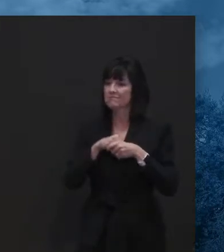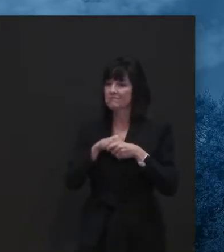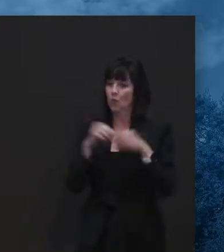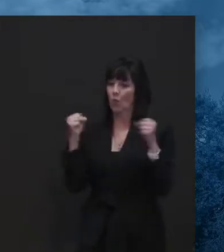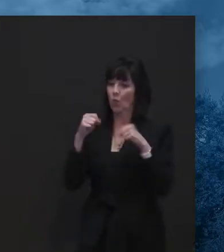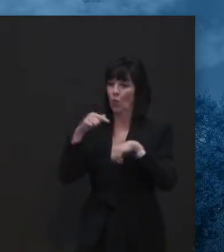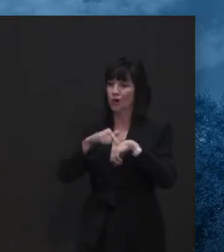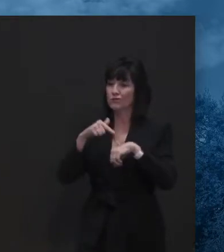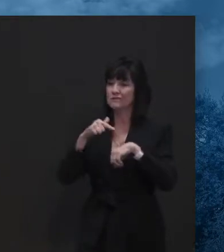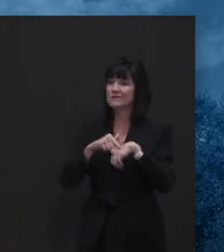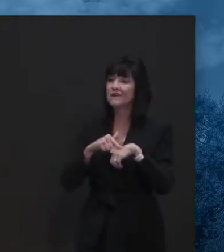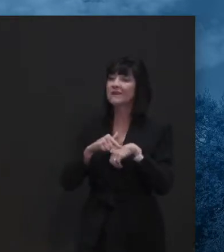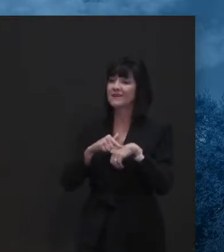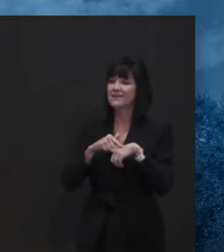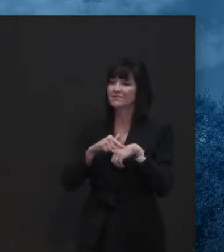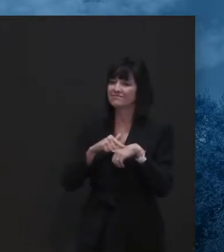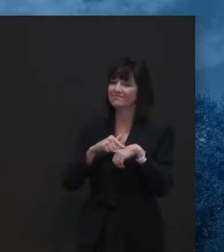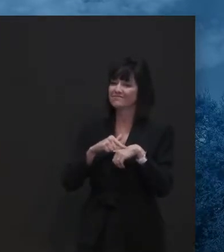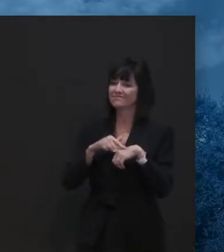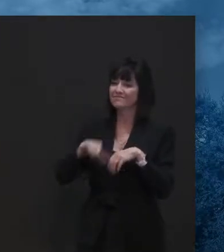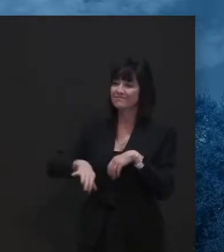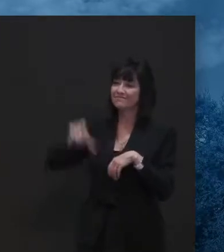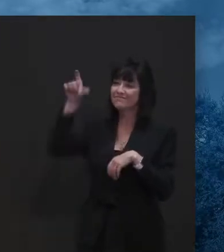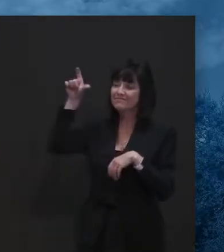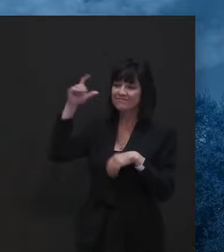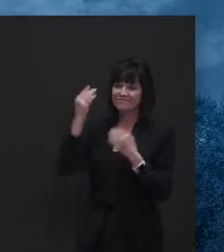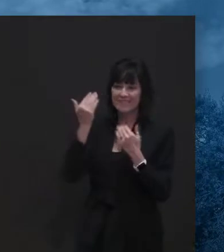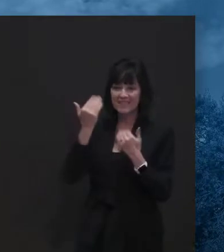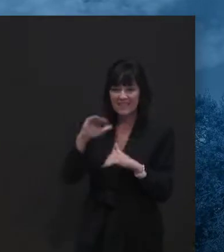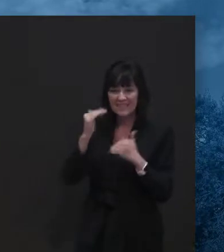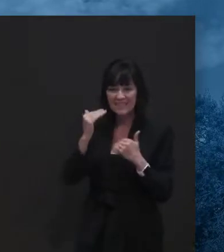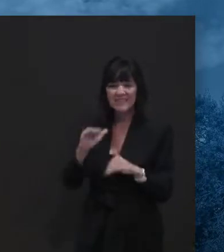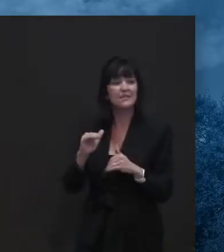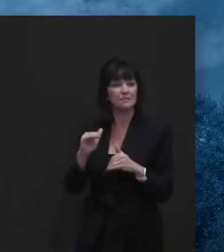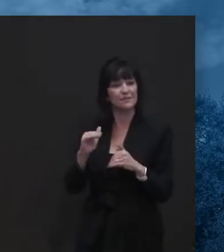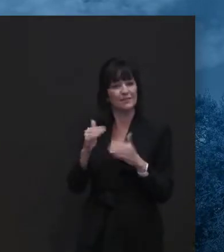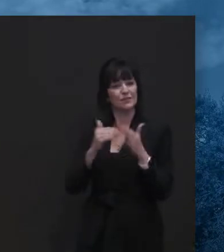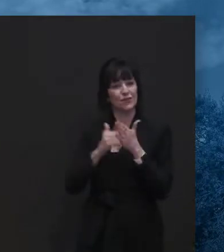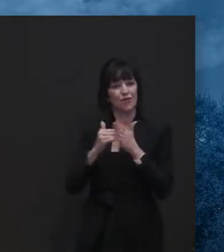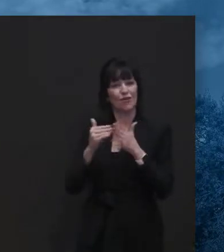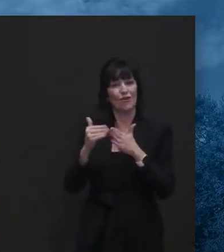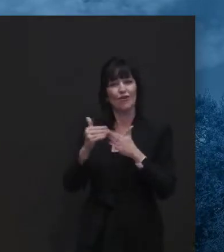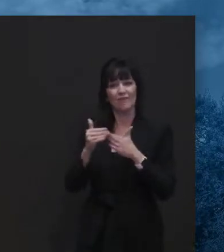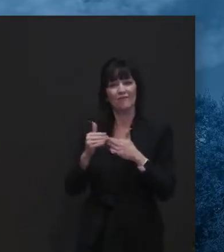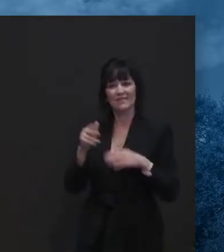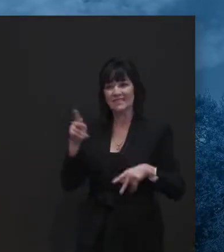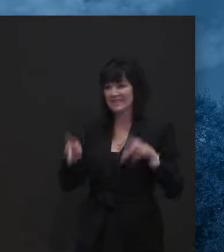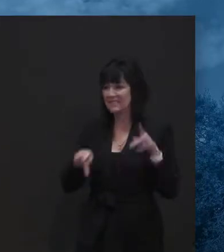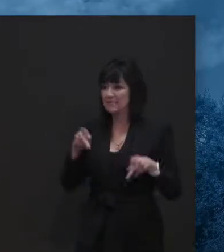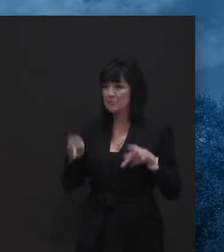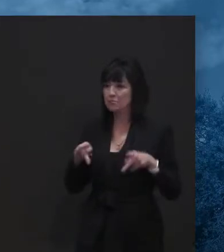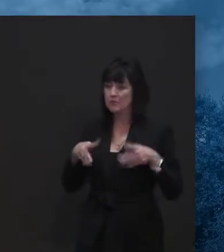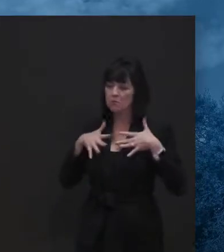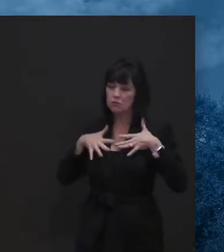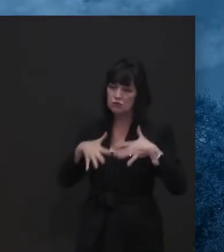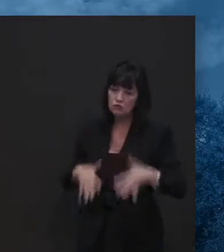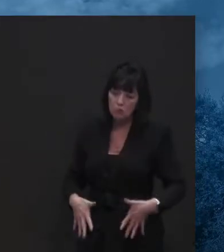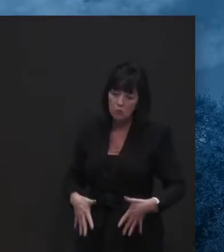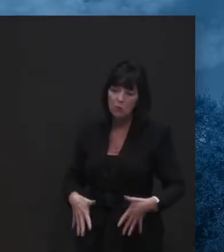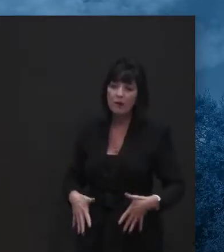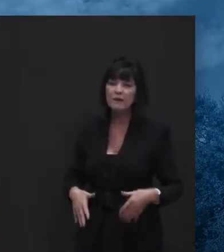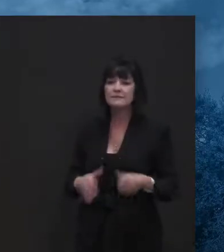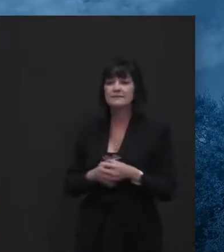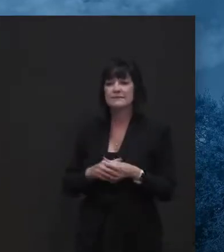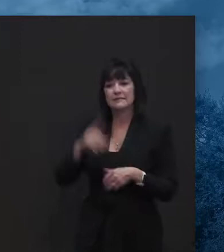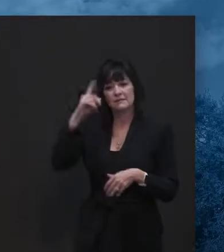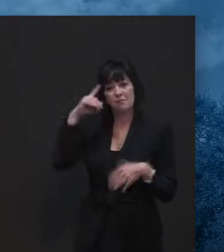mentioned, can be safer than gathering indoors. My point is there's, you know, there's an increased concern for something that people are already concerned about, is a, uh,